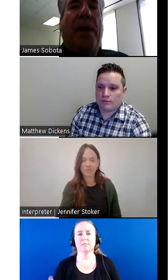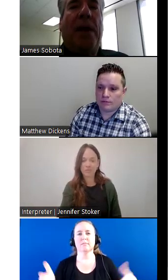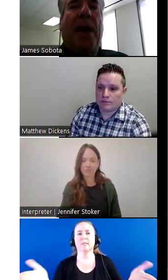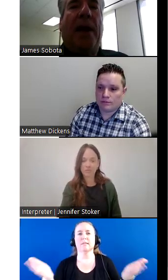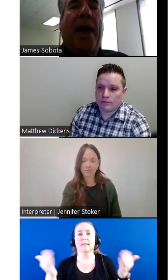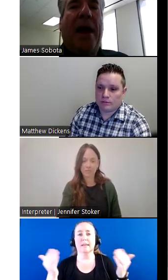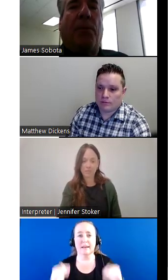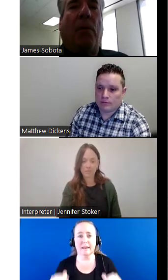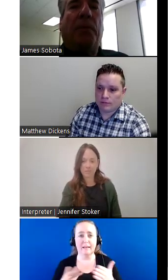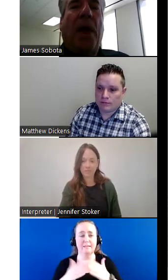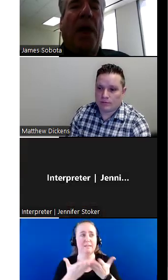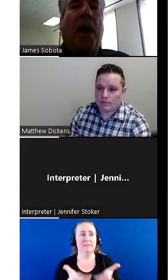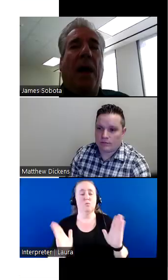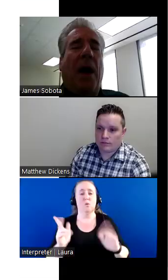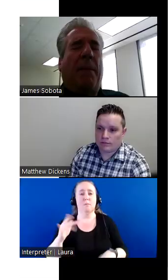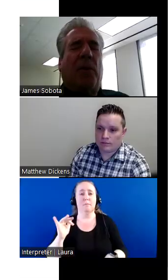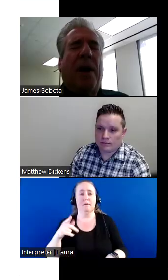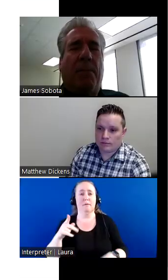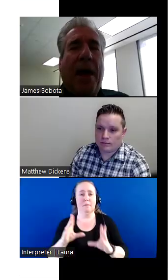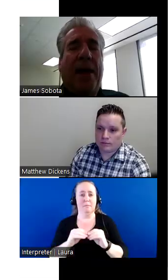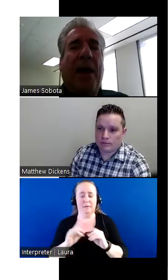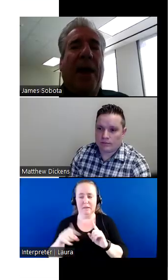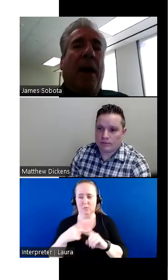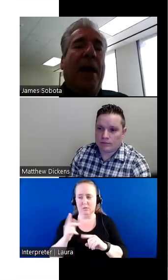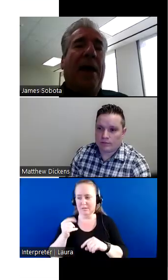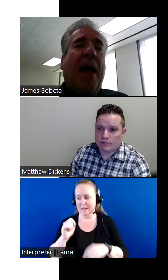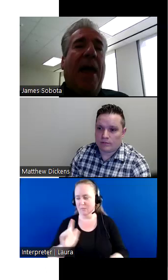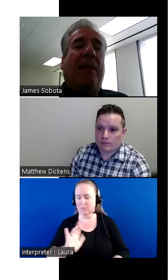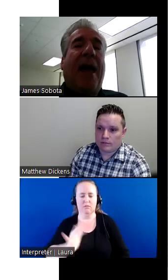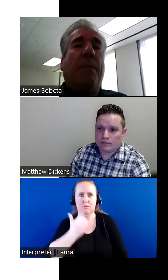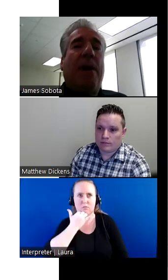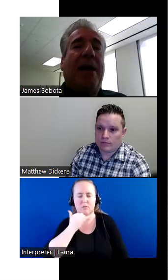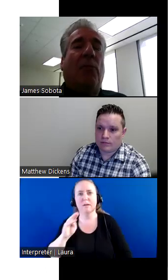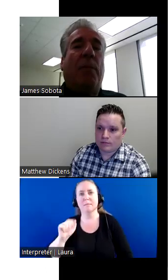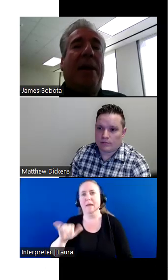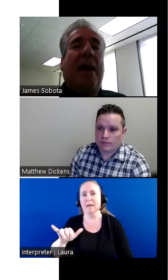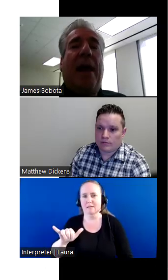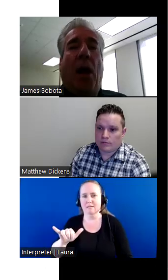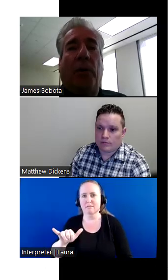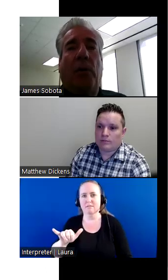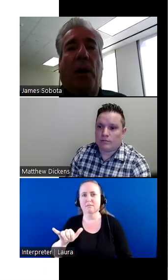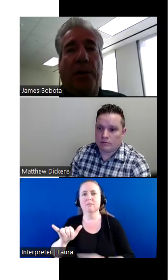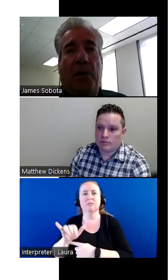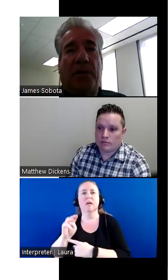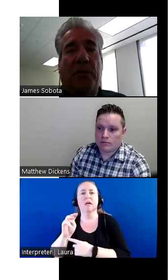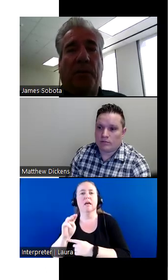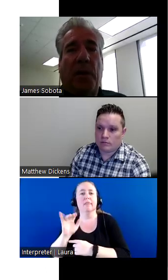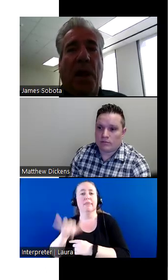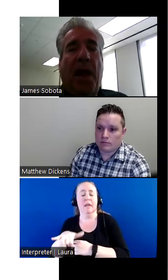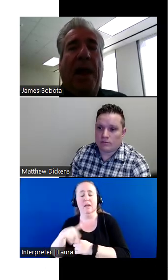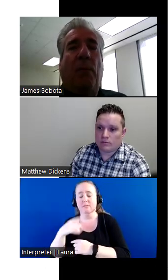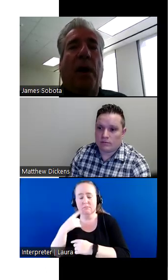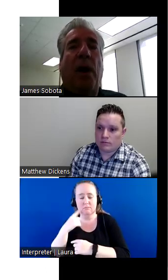will be in April. I'm sorry, in May and May, and that meeting will be elder abuse.